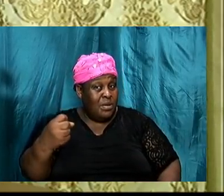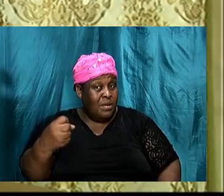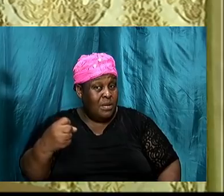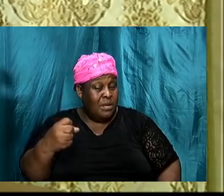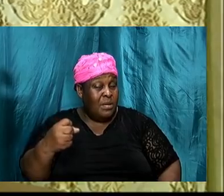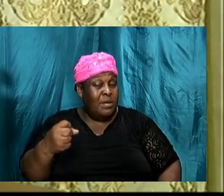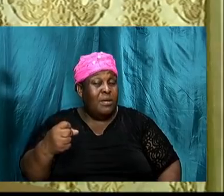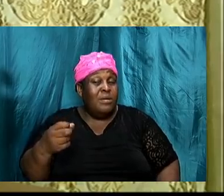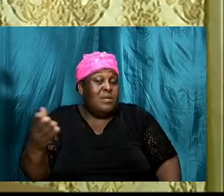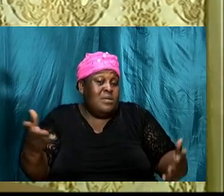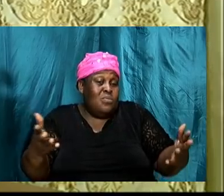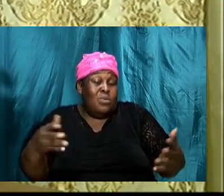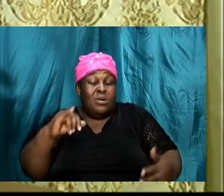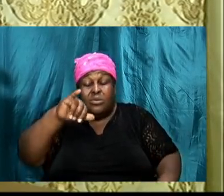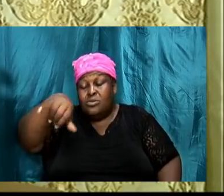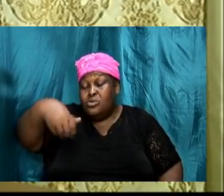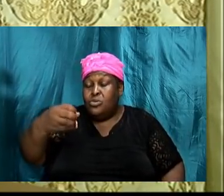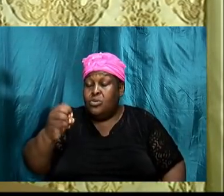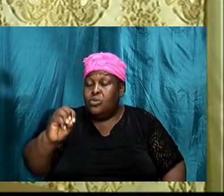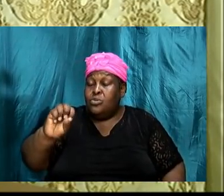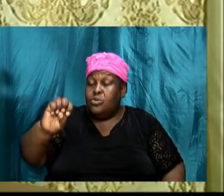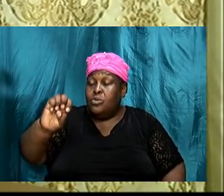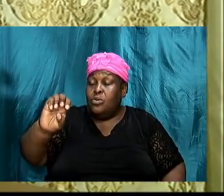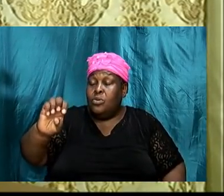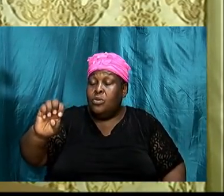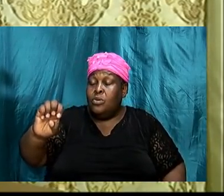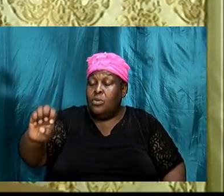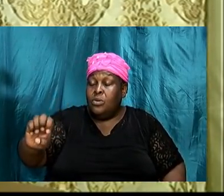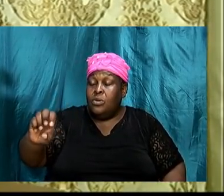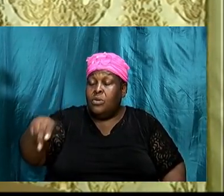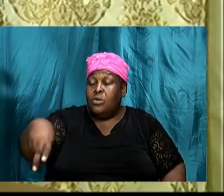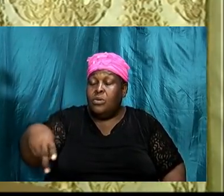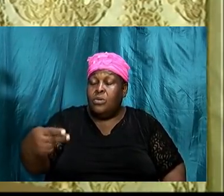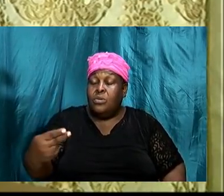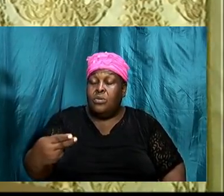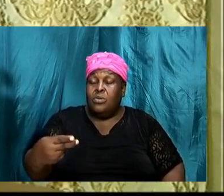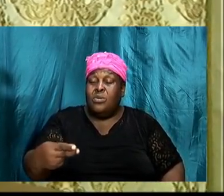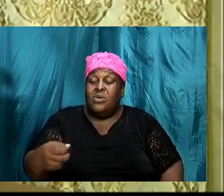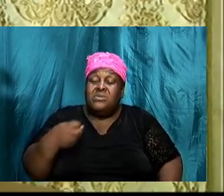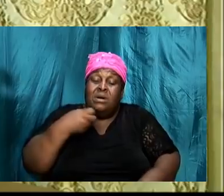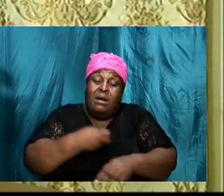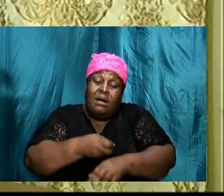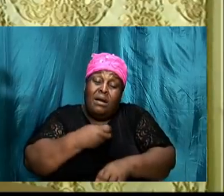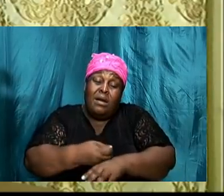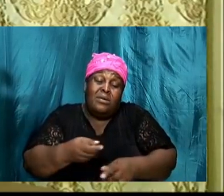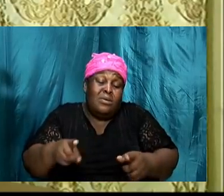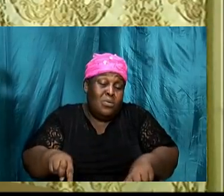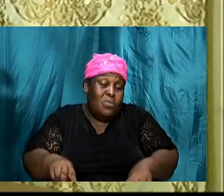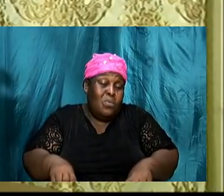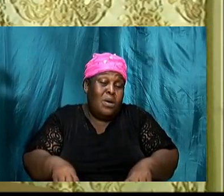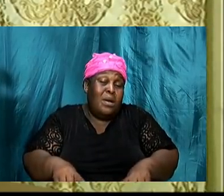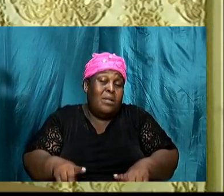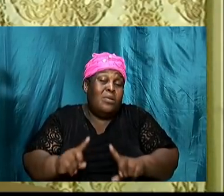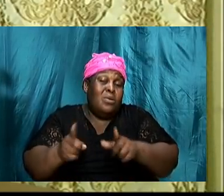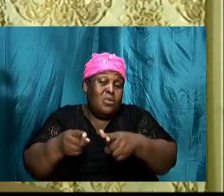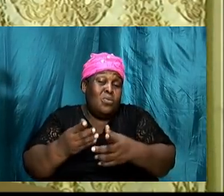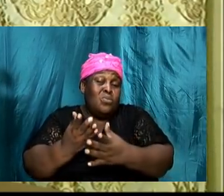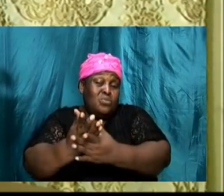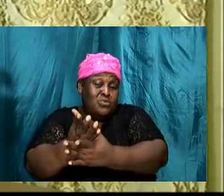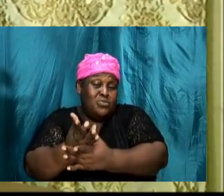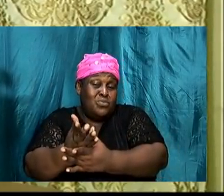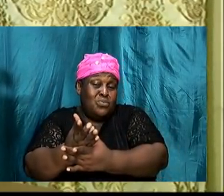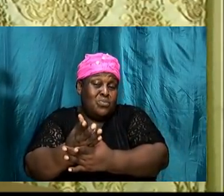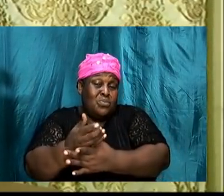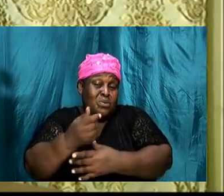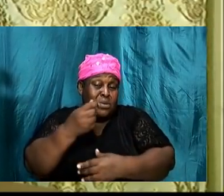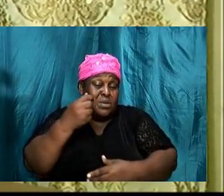what he went through was rough to him while he was going through it I believe that